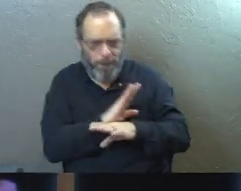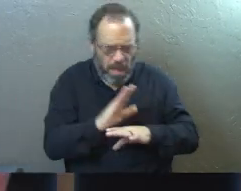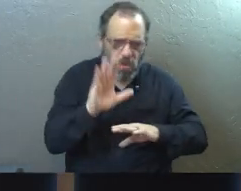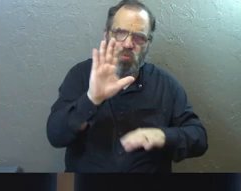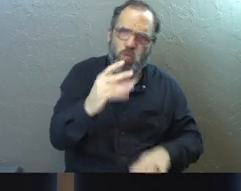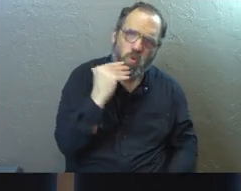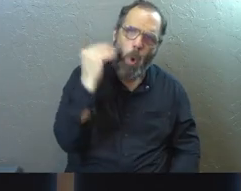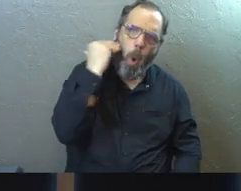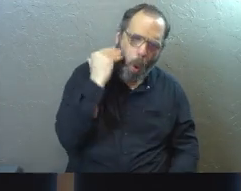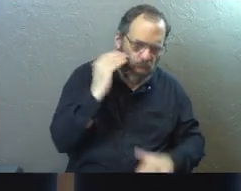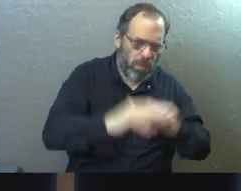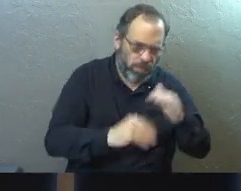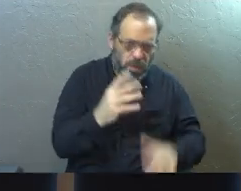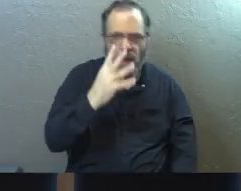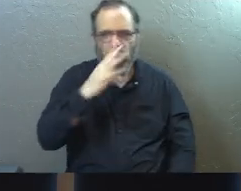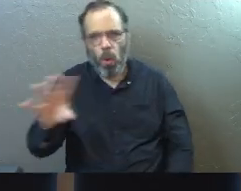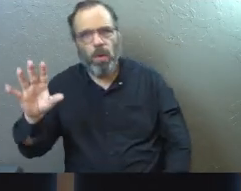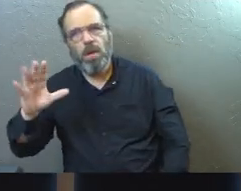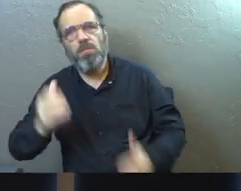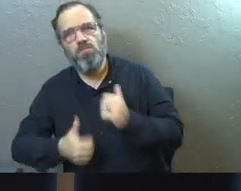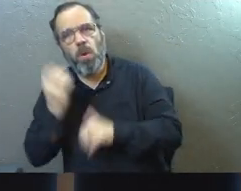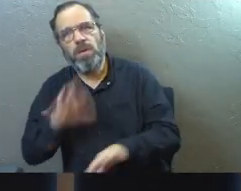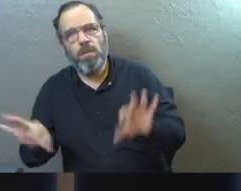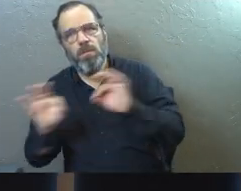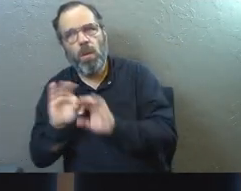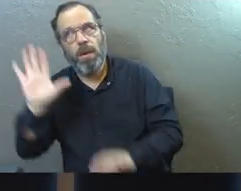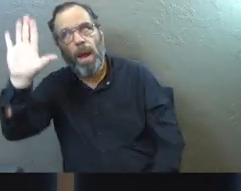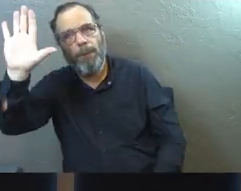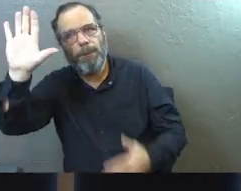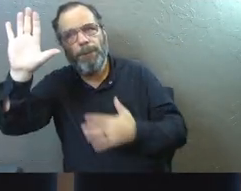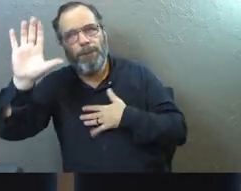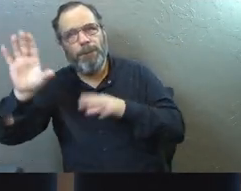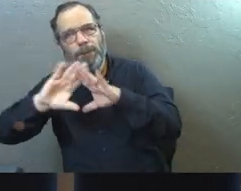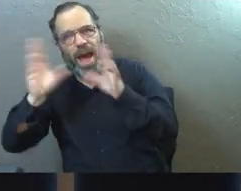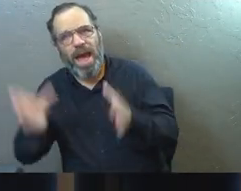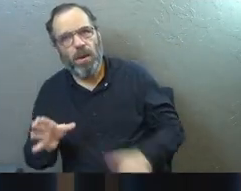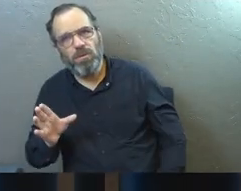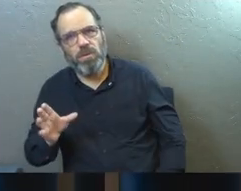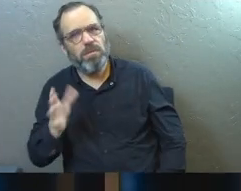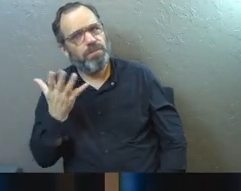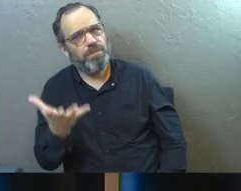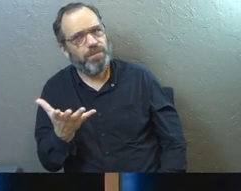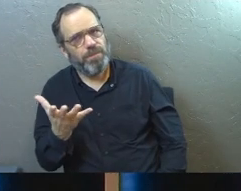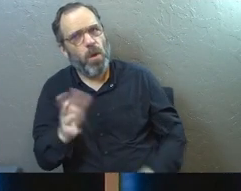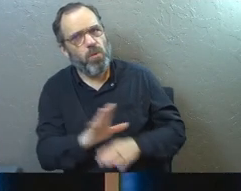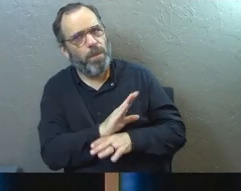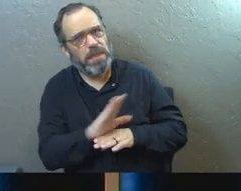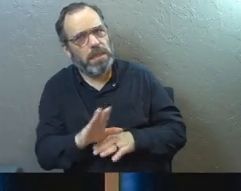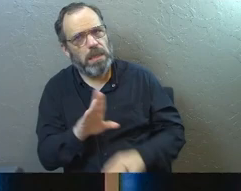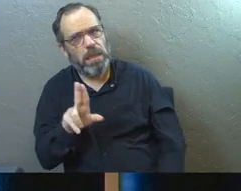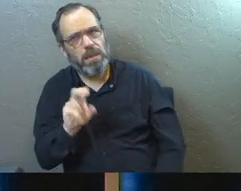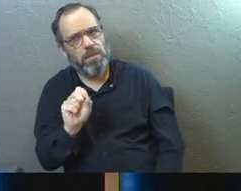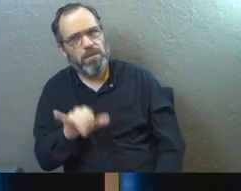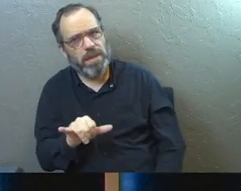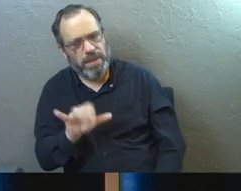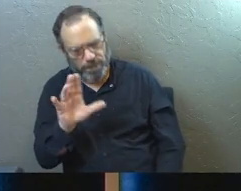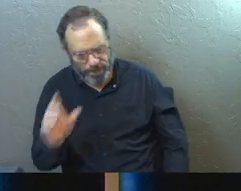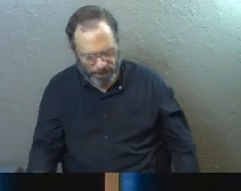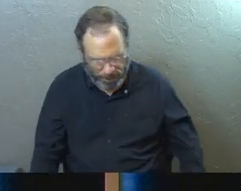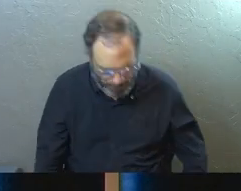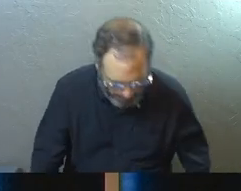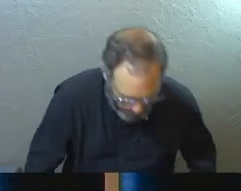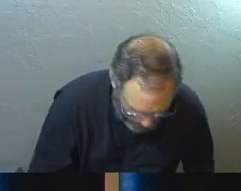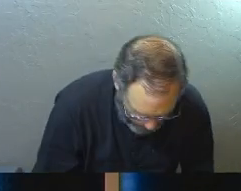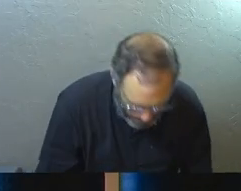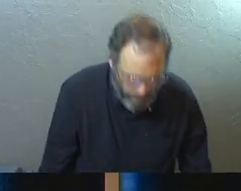building your houses, and you're neglecting what's most important because you're so focused on yourself, so busy. And so let me just take a